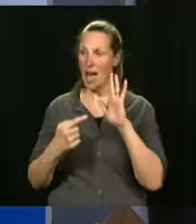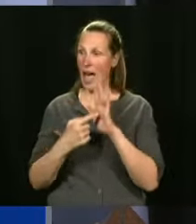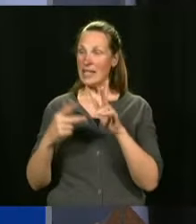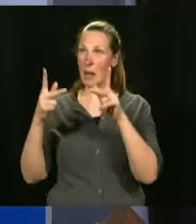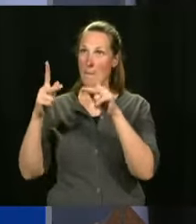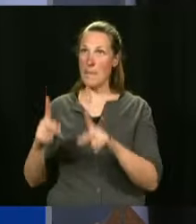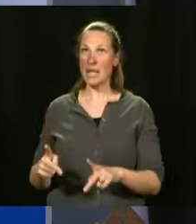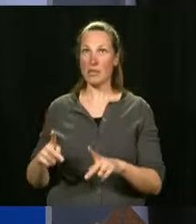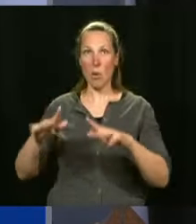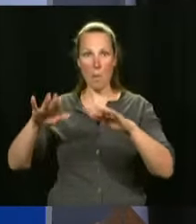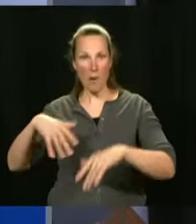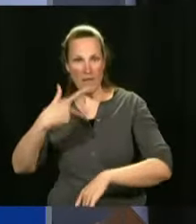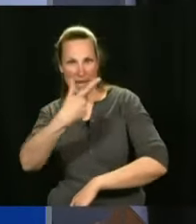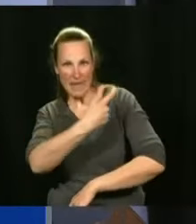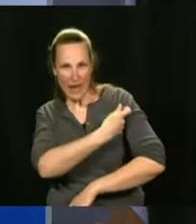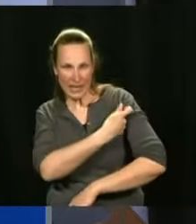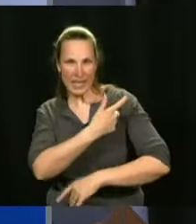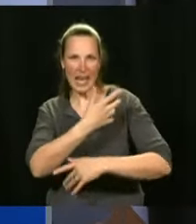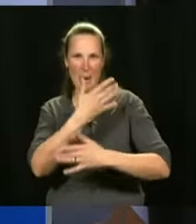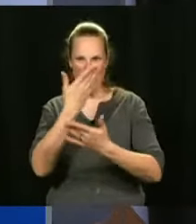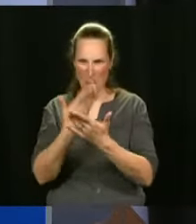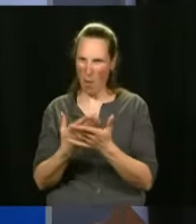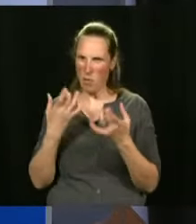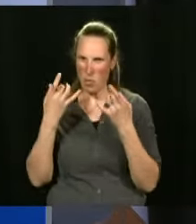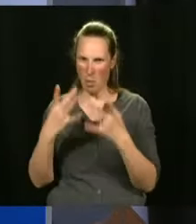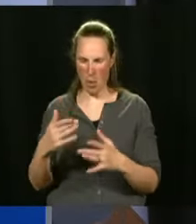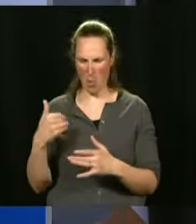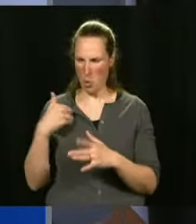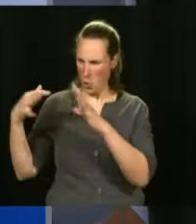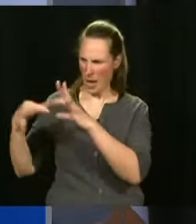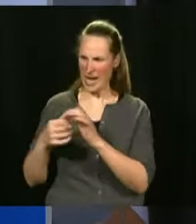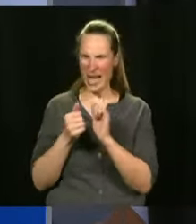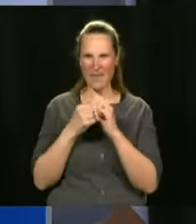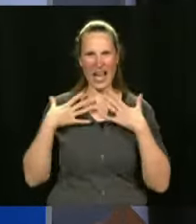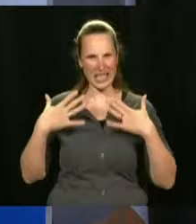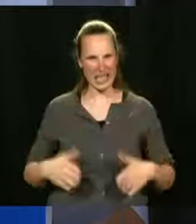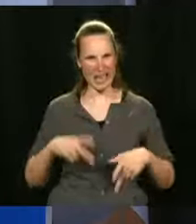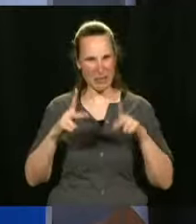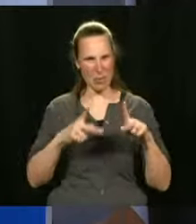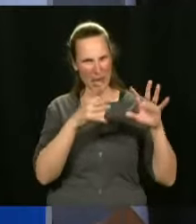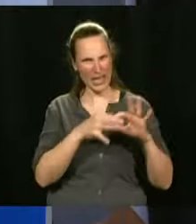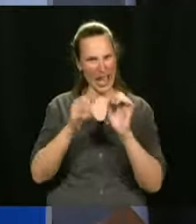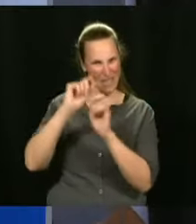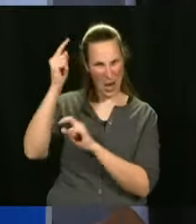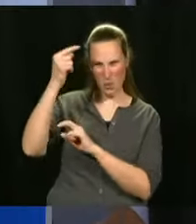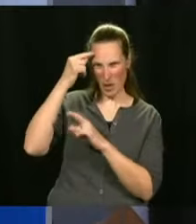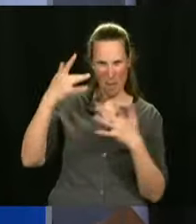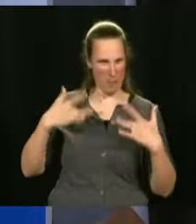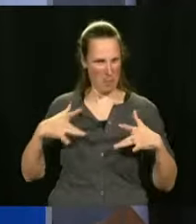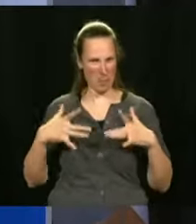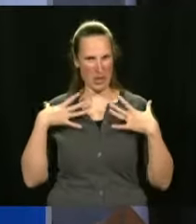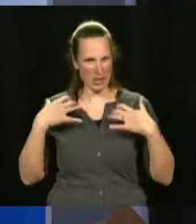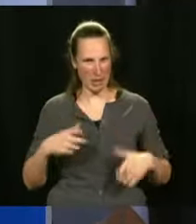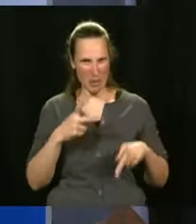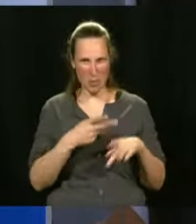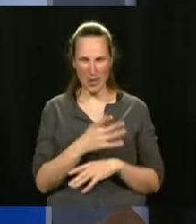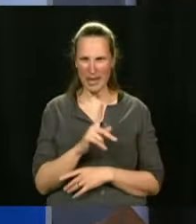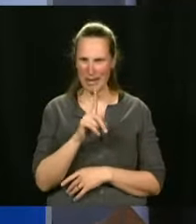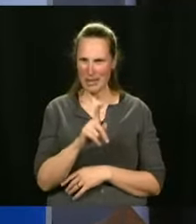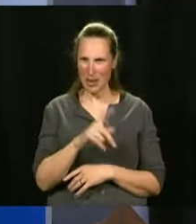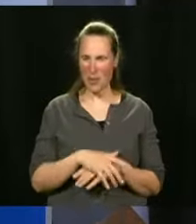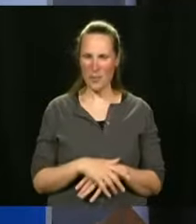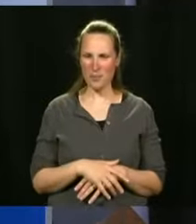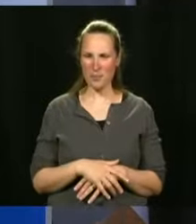they have proof or not. How? That's a government decision. It's not a public health issue. Mr.